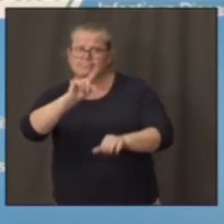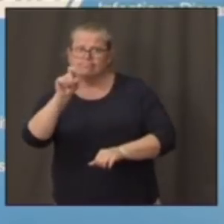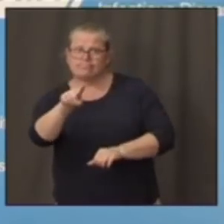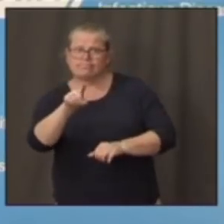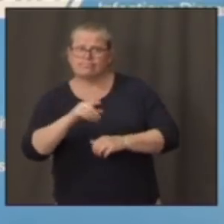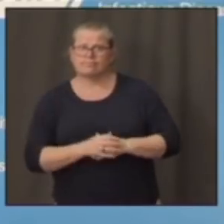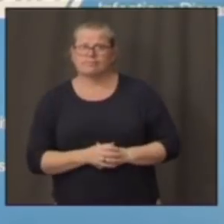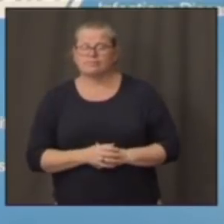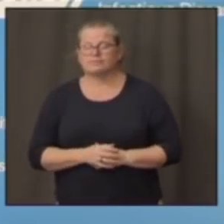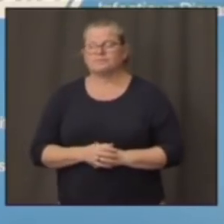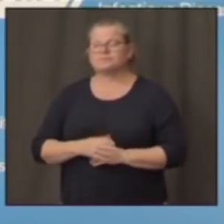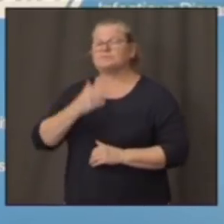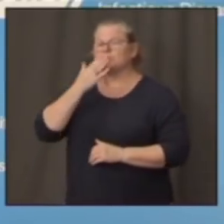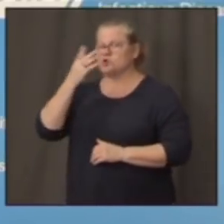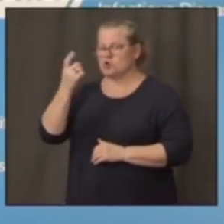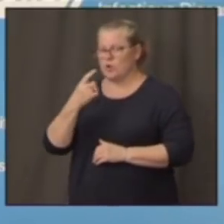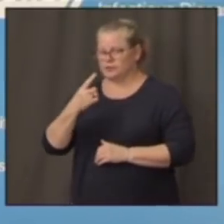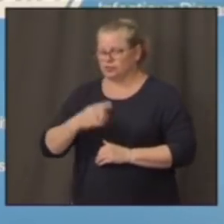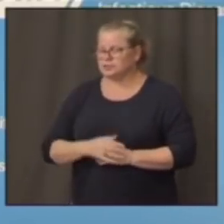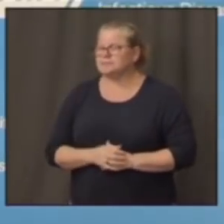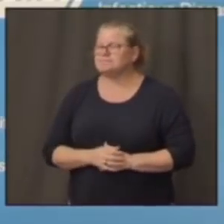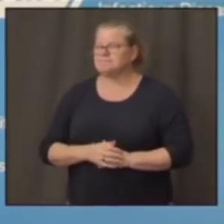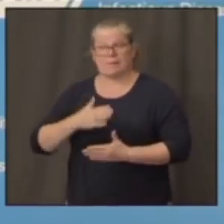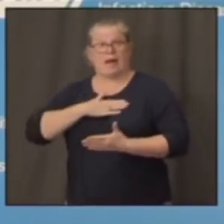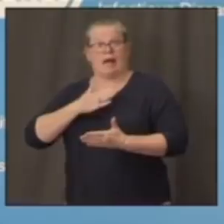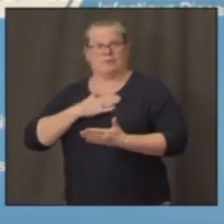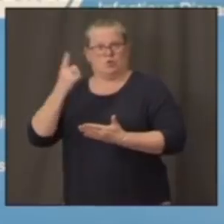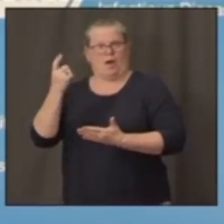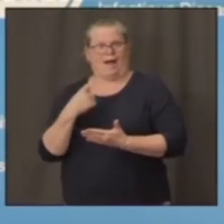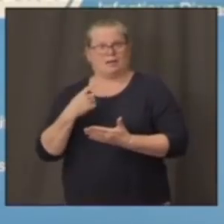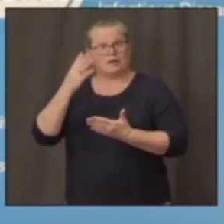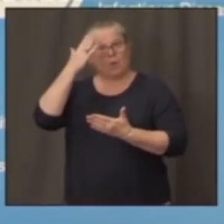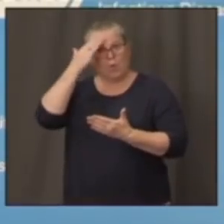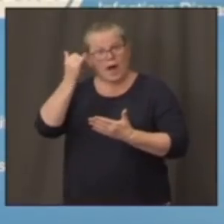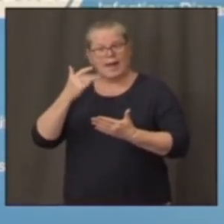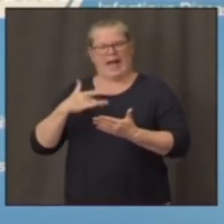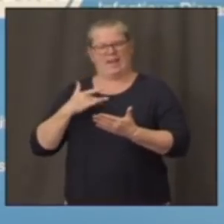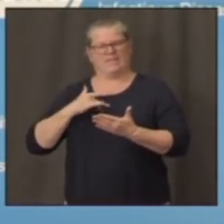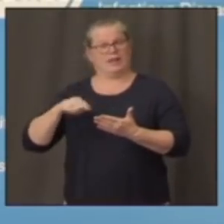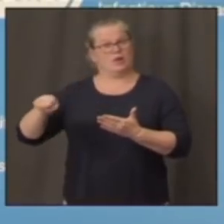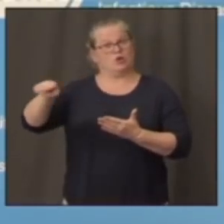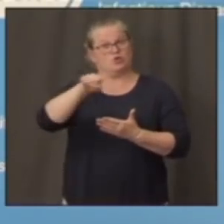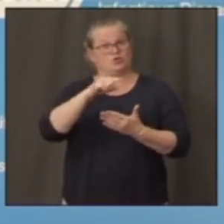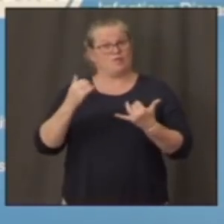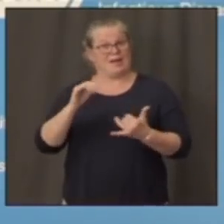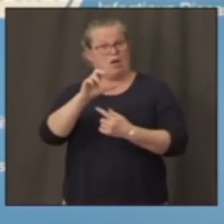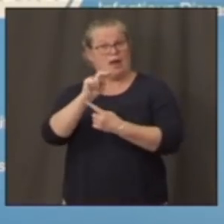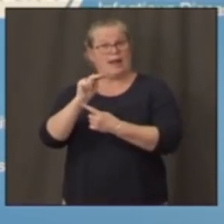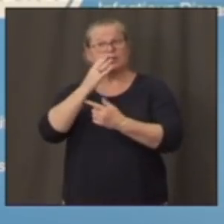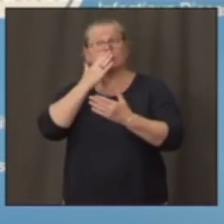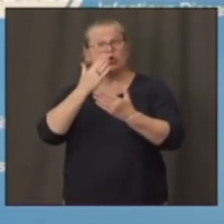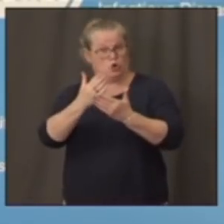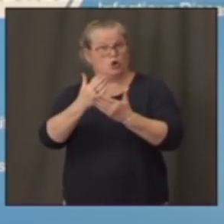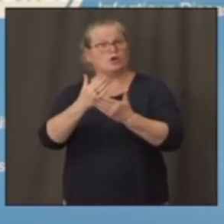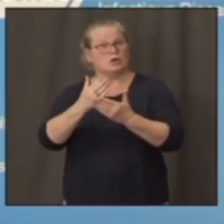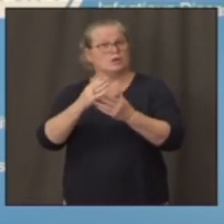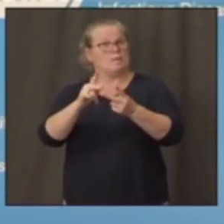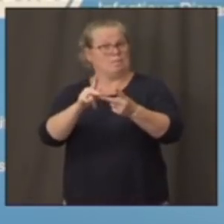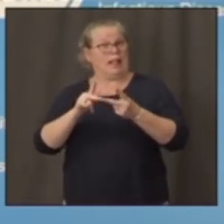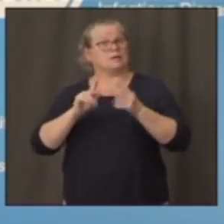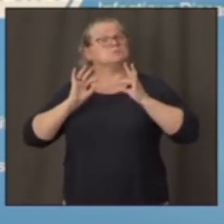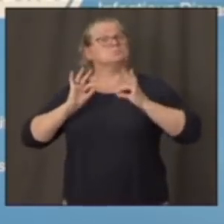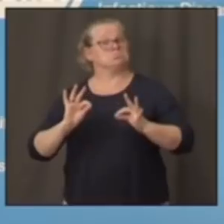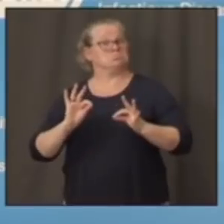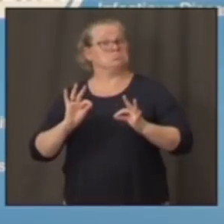that you are in a good place because your baseline is very low. And if you do the things that I